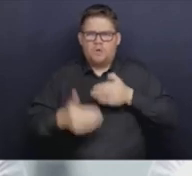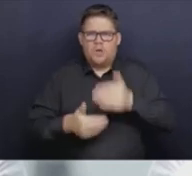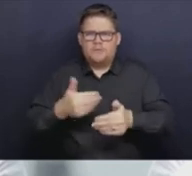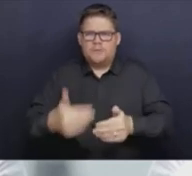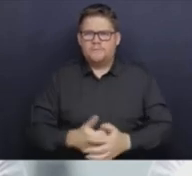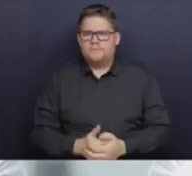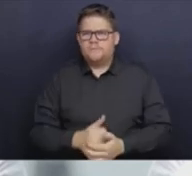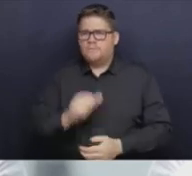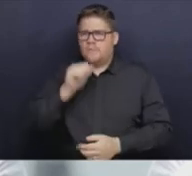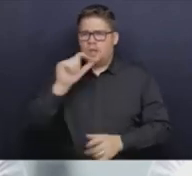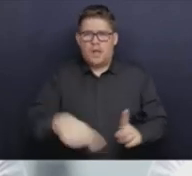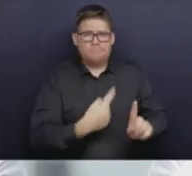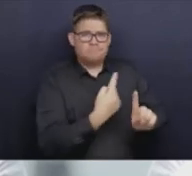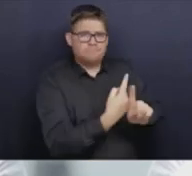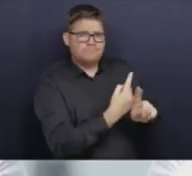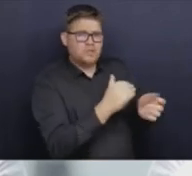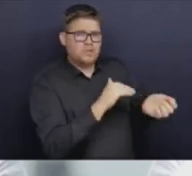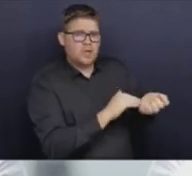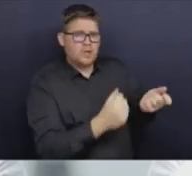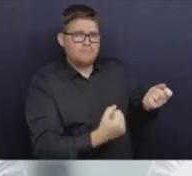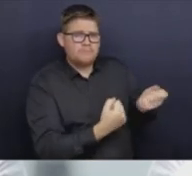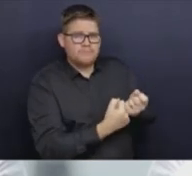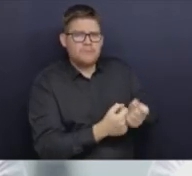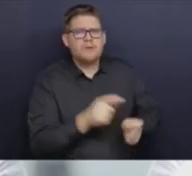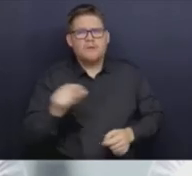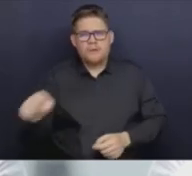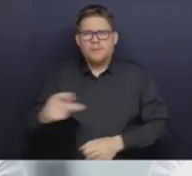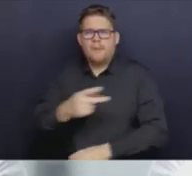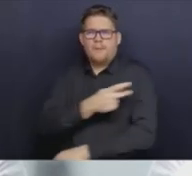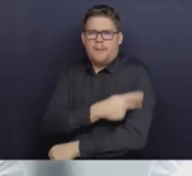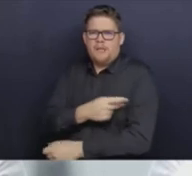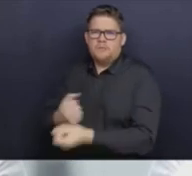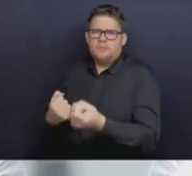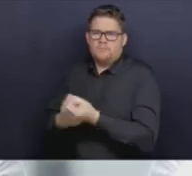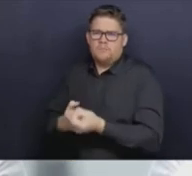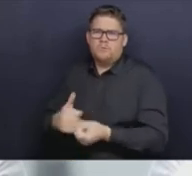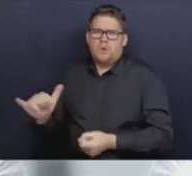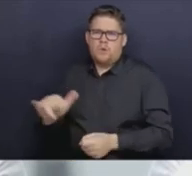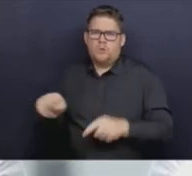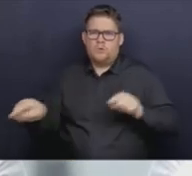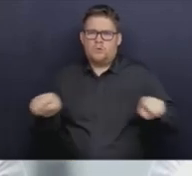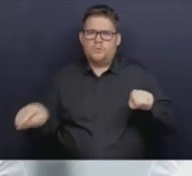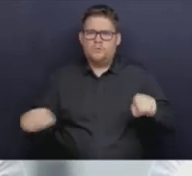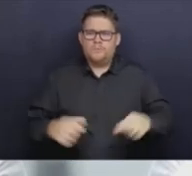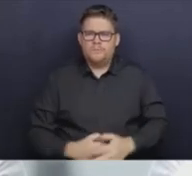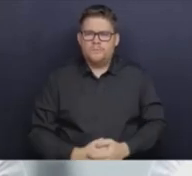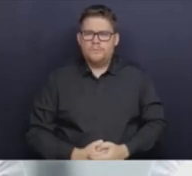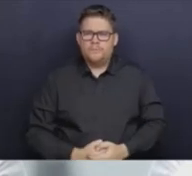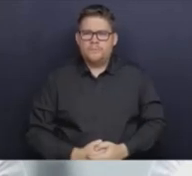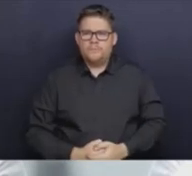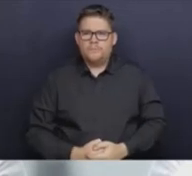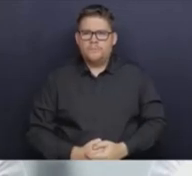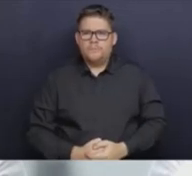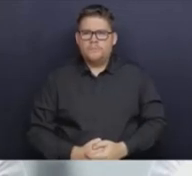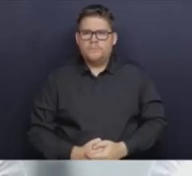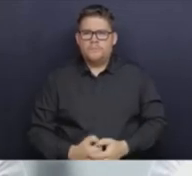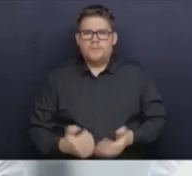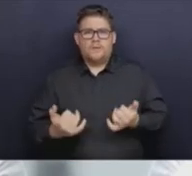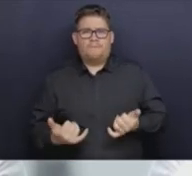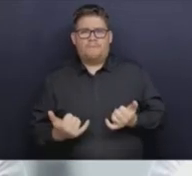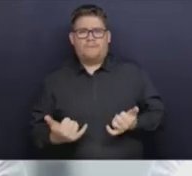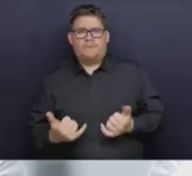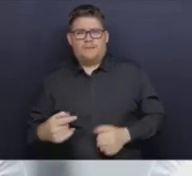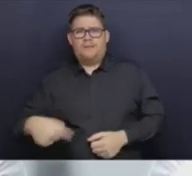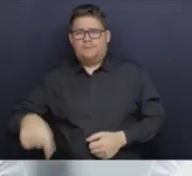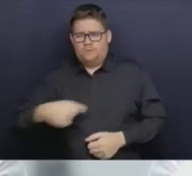patients. So that's the reason we're doing it that way. Right now, we, of course, attempt to do that and I think